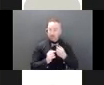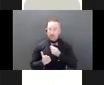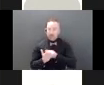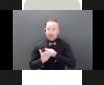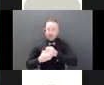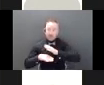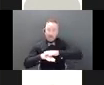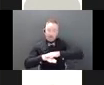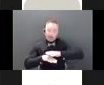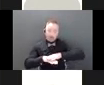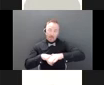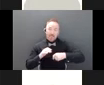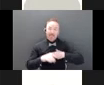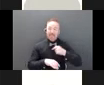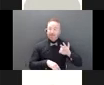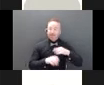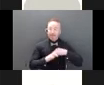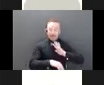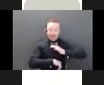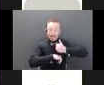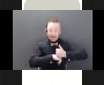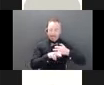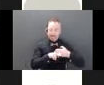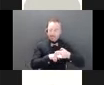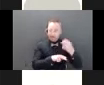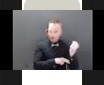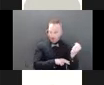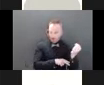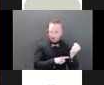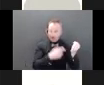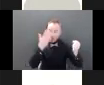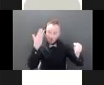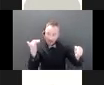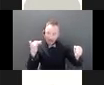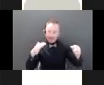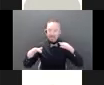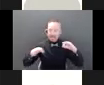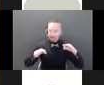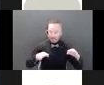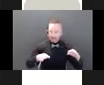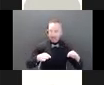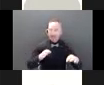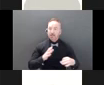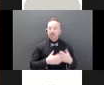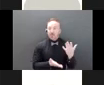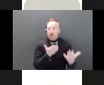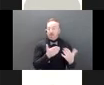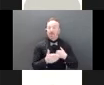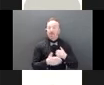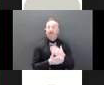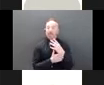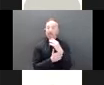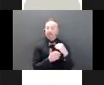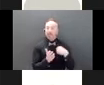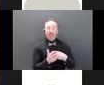placing a temporary hold in these circumstances. And the specific conditions will require firms to, for example, document the facts and